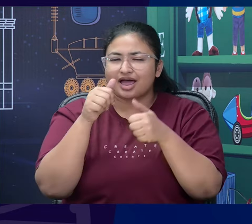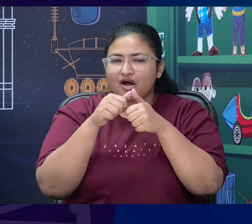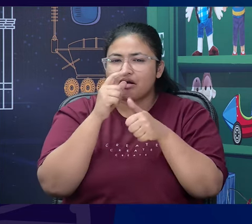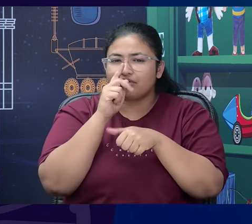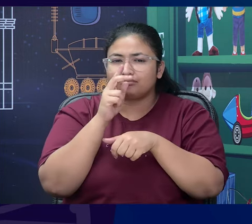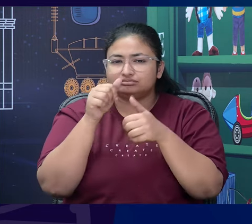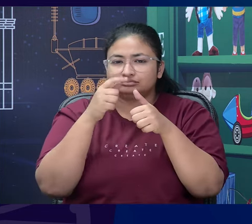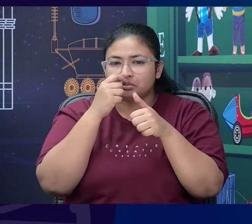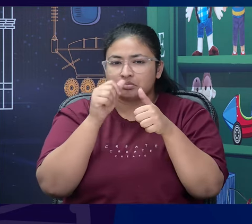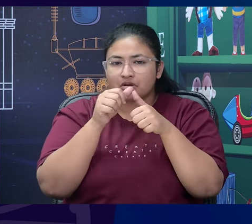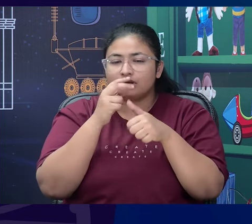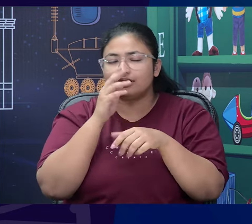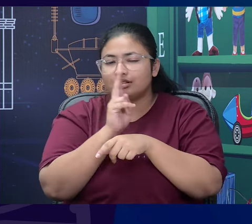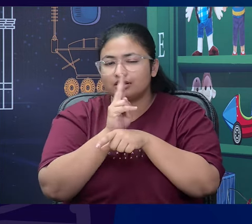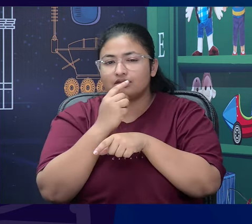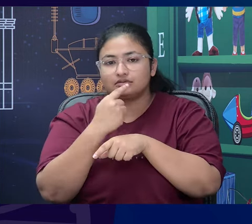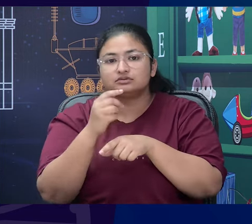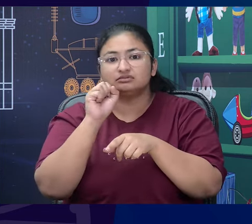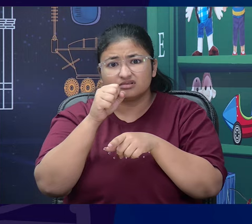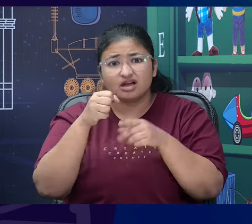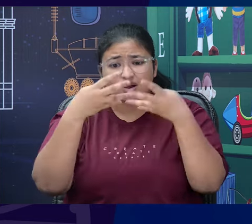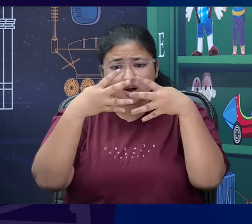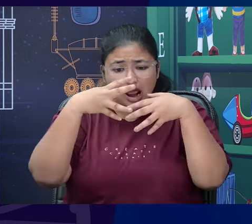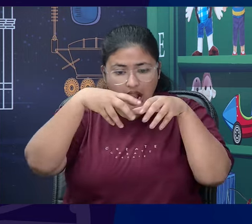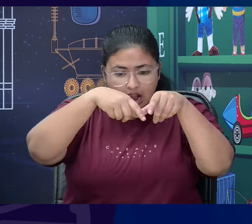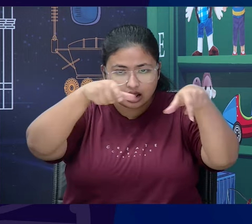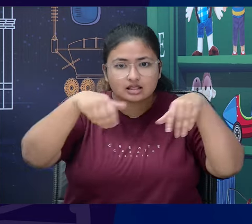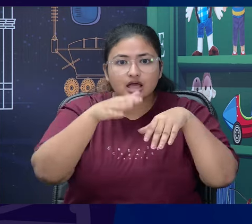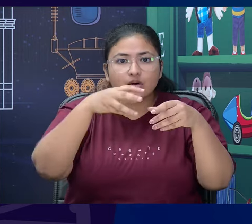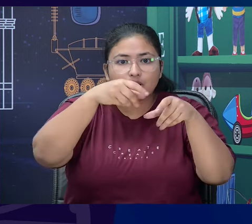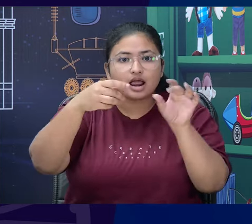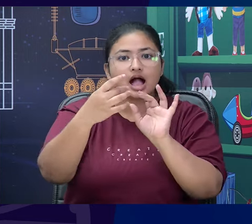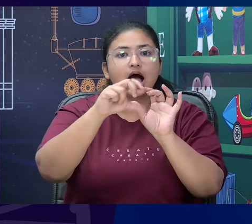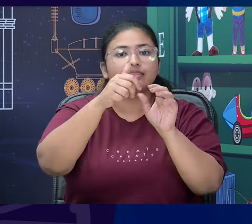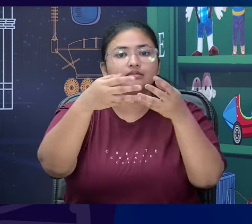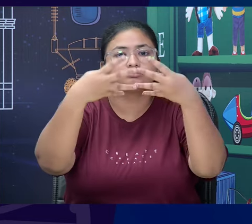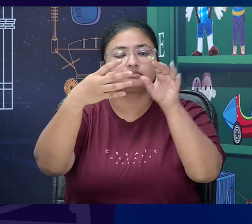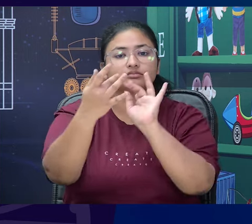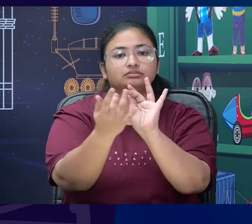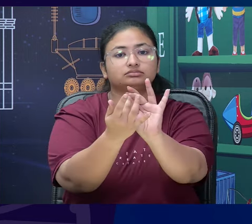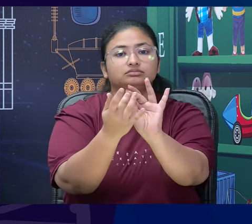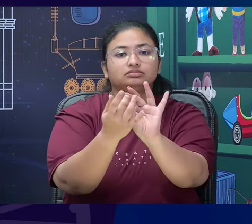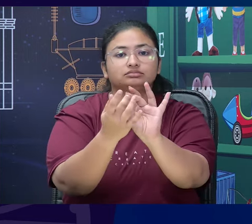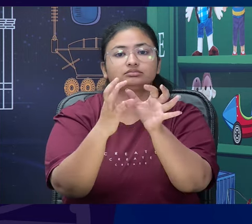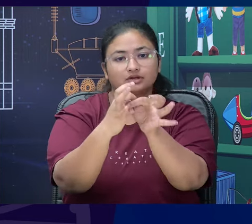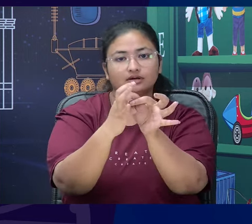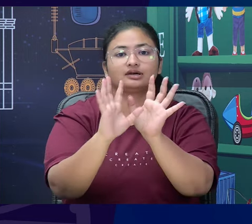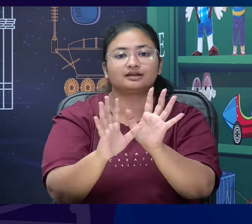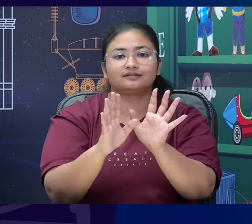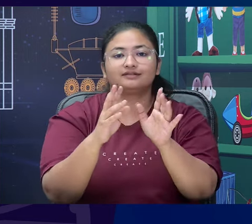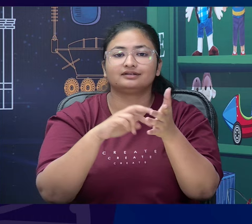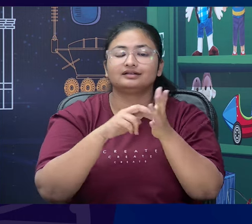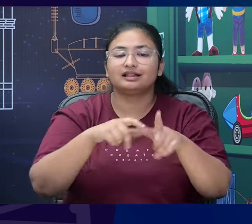elaborate lie to find a way to escape from Max and his gun. So, someone who was